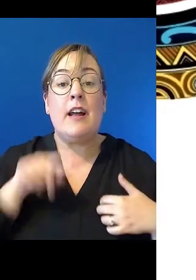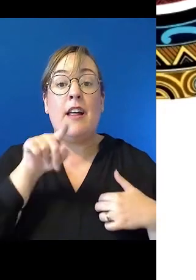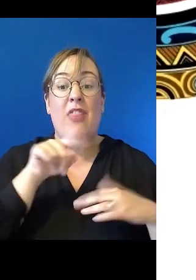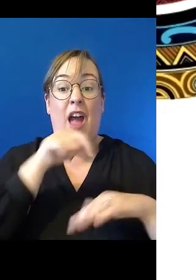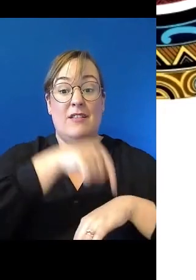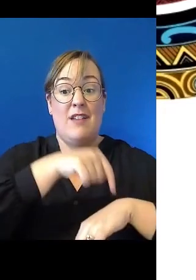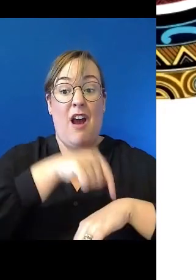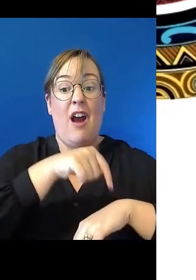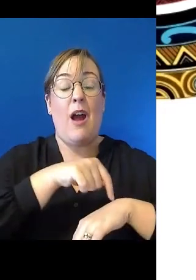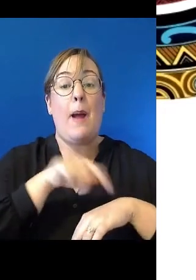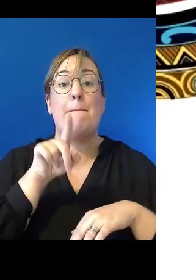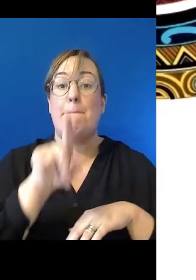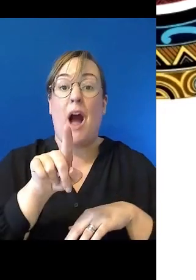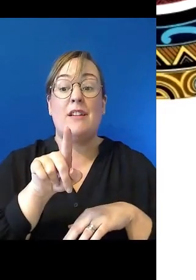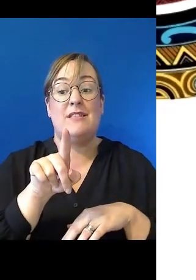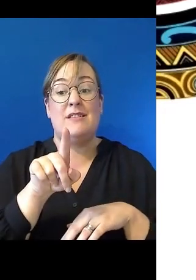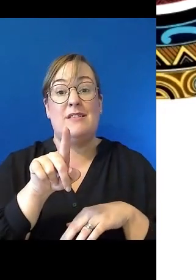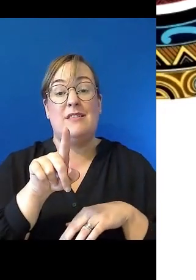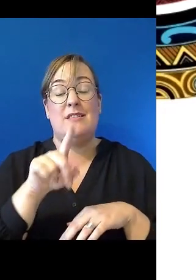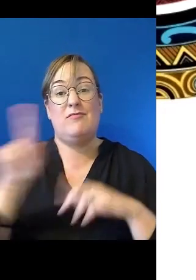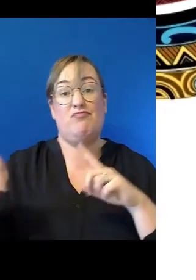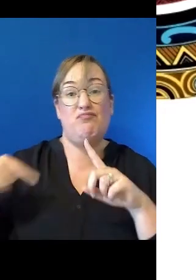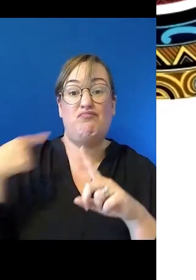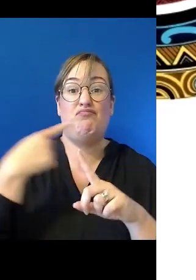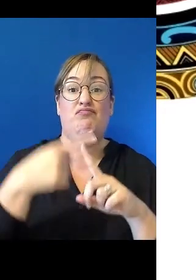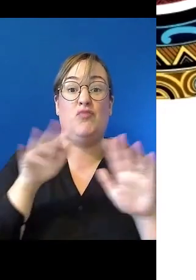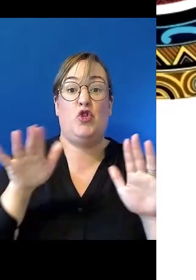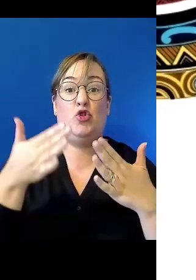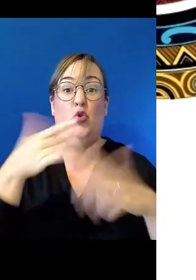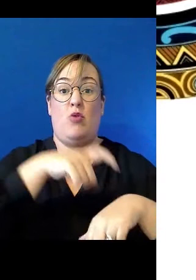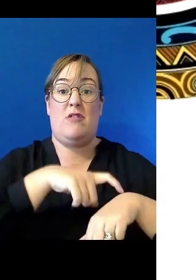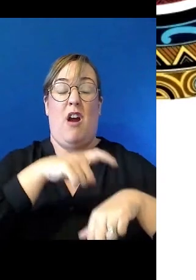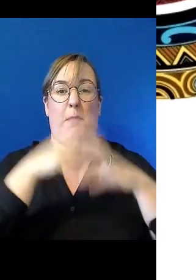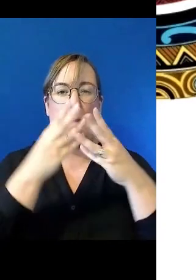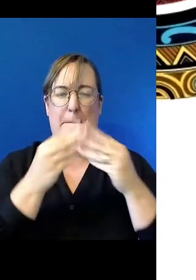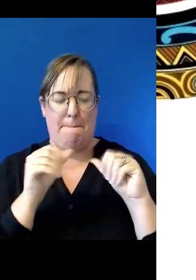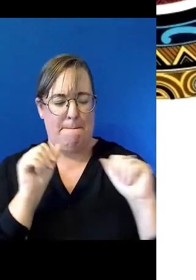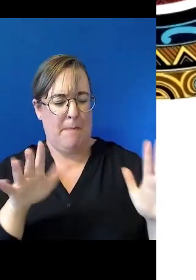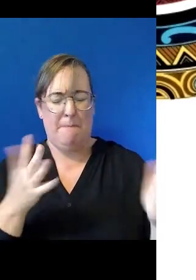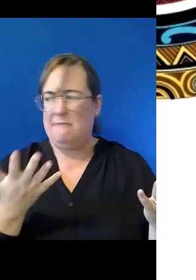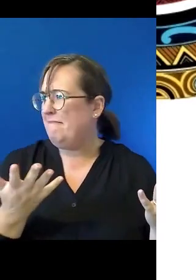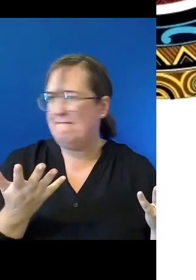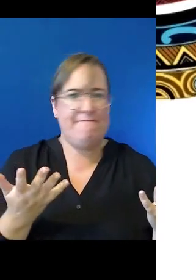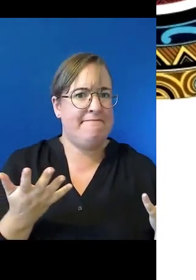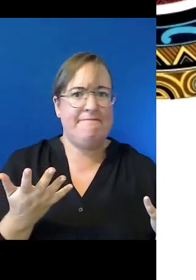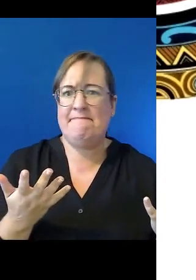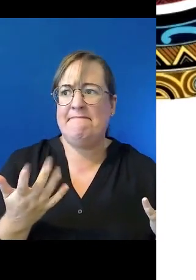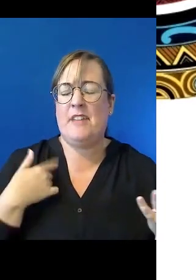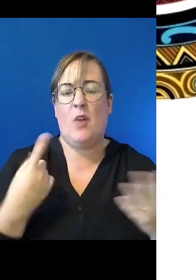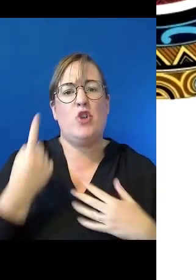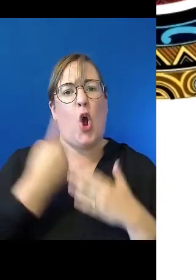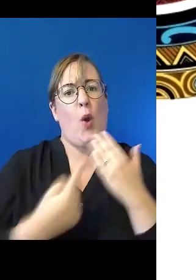you know, over a very short time, petered out, and it was a very one sided partnership.